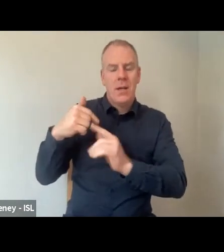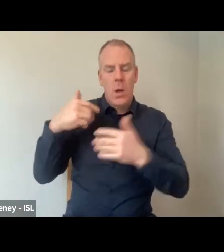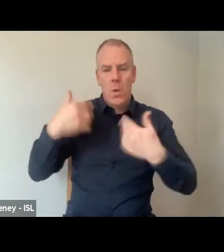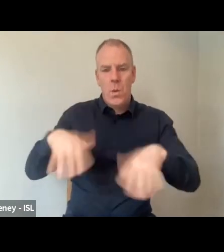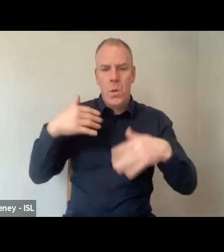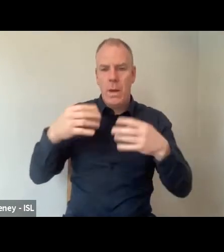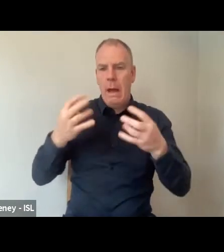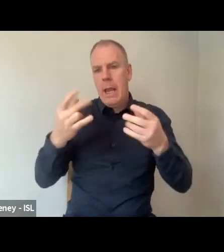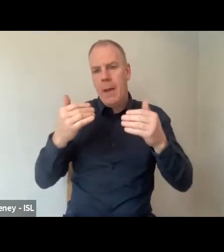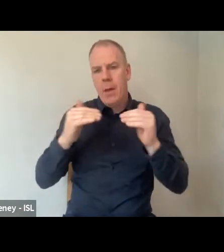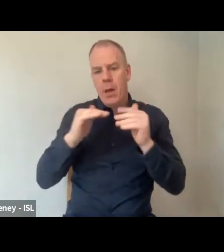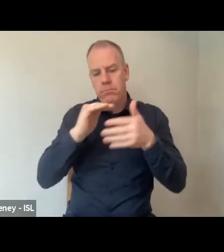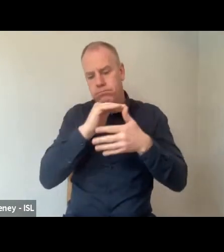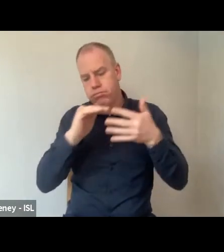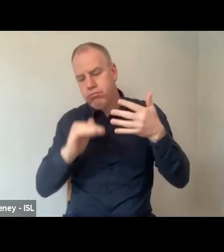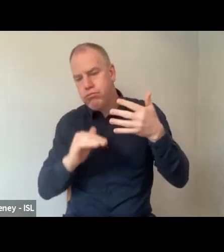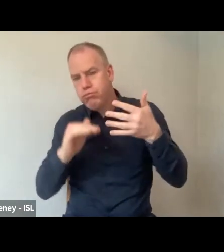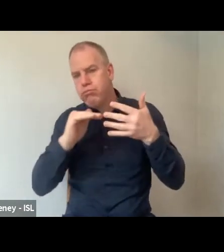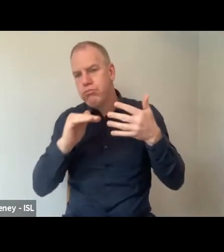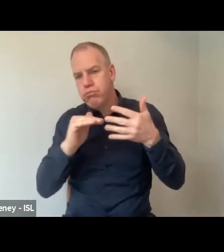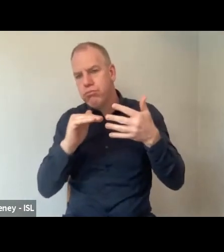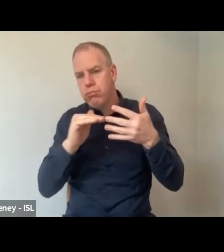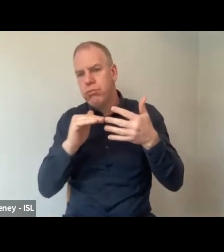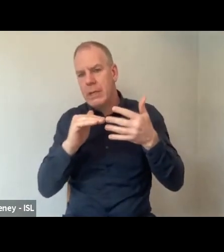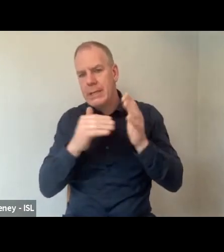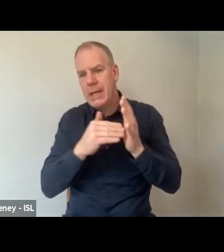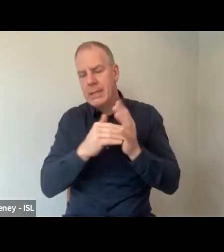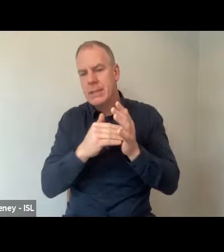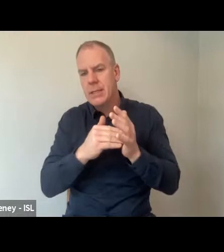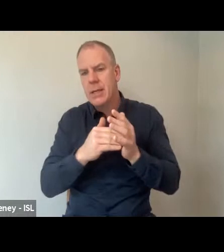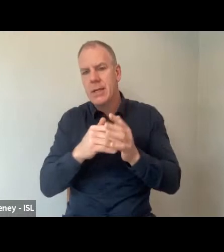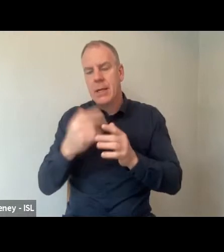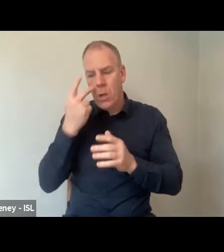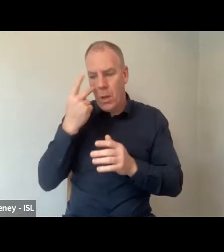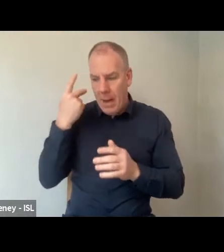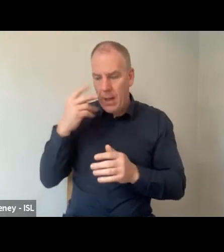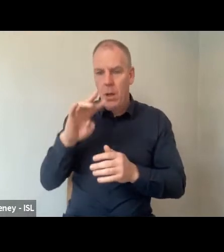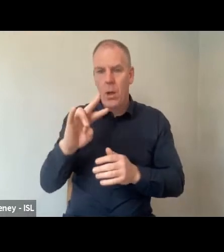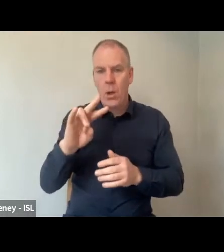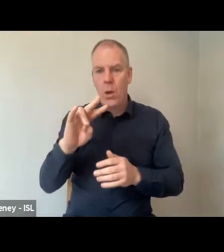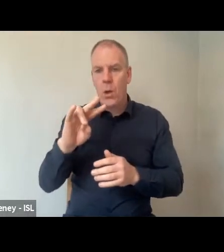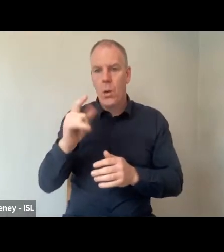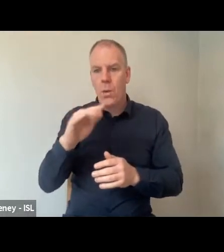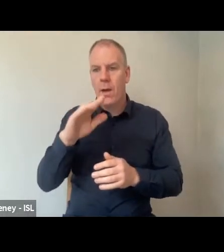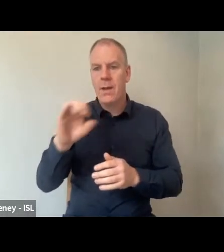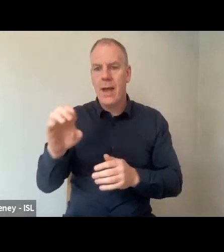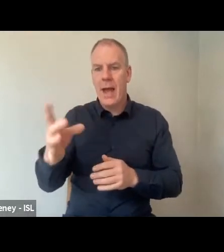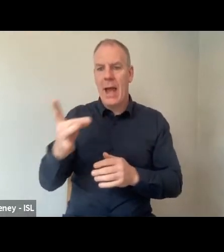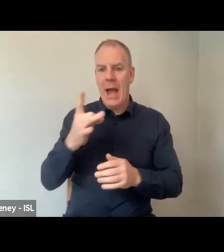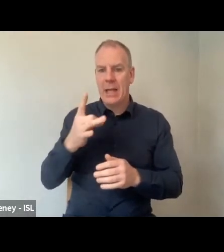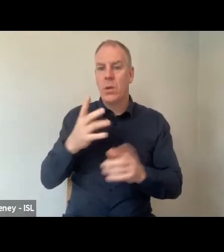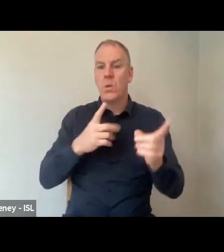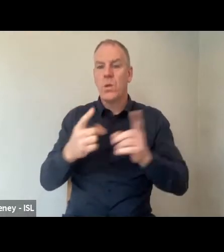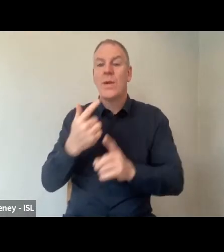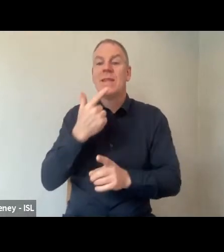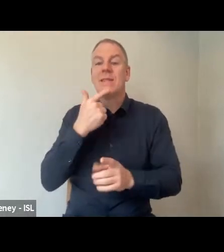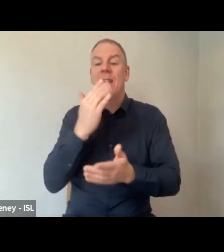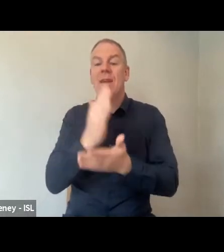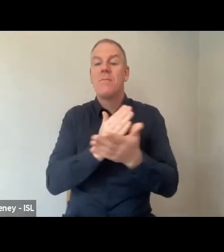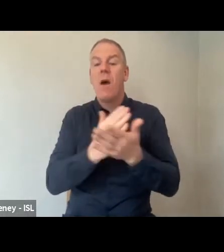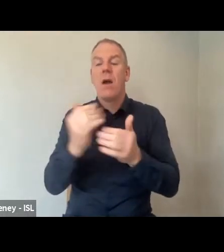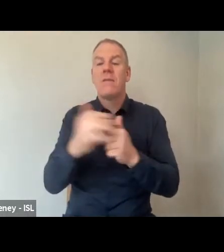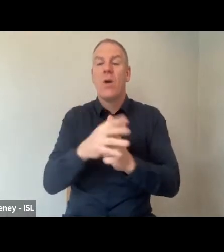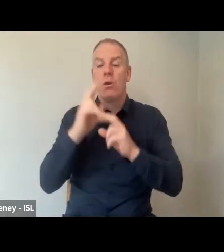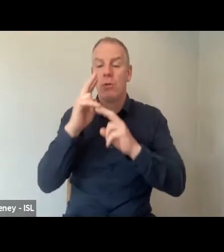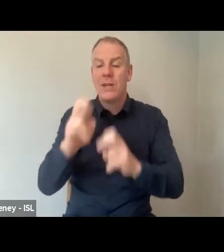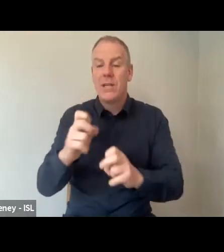reprieve in restrictions. At the time, Qualia tasked us to consider running a second phase of the study a year later,